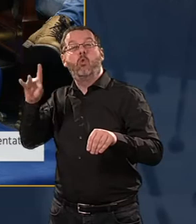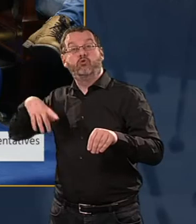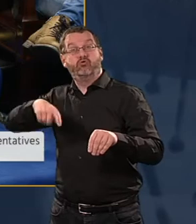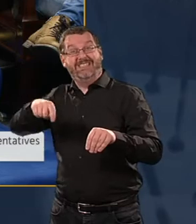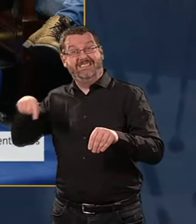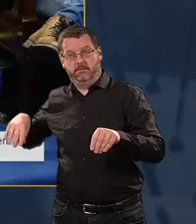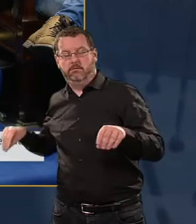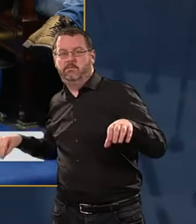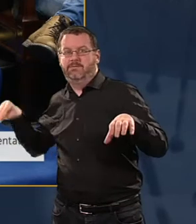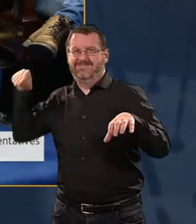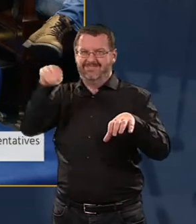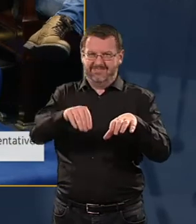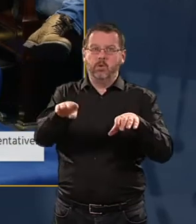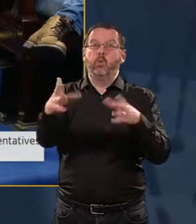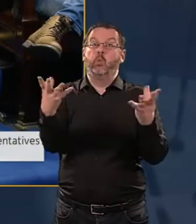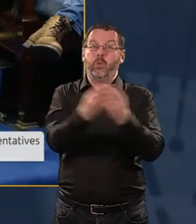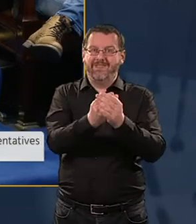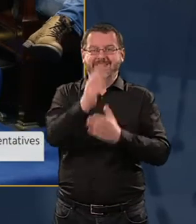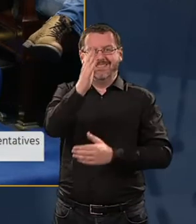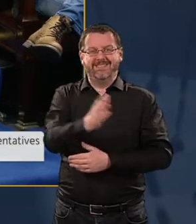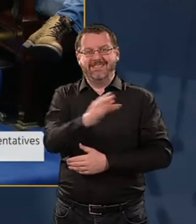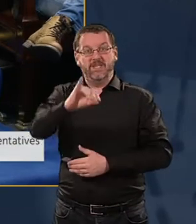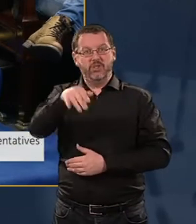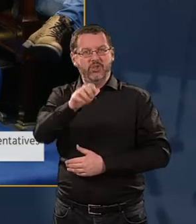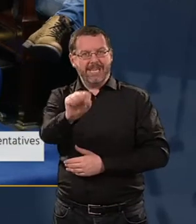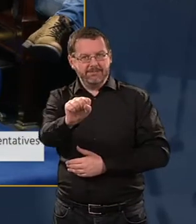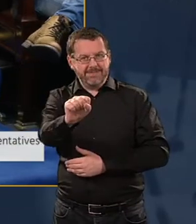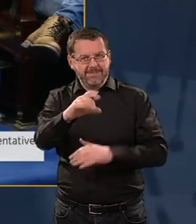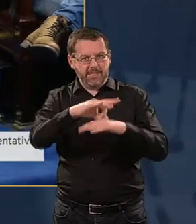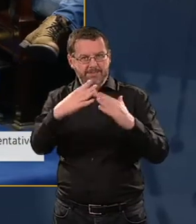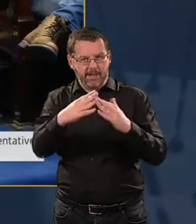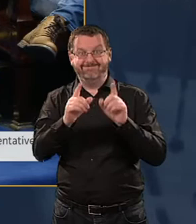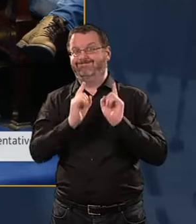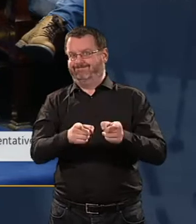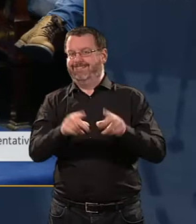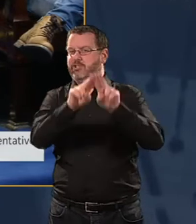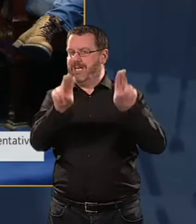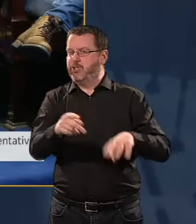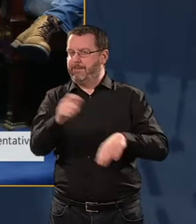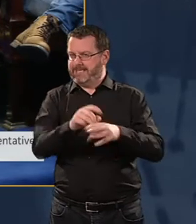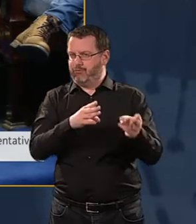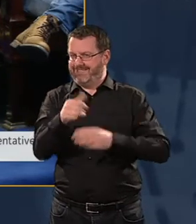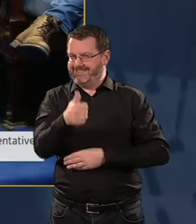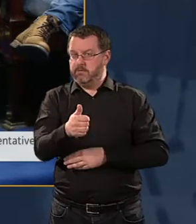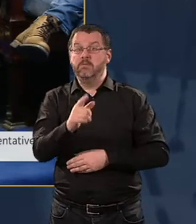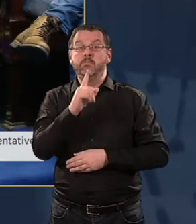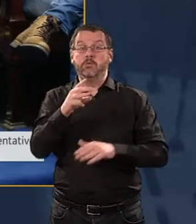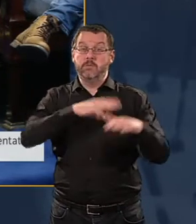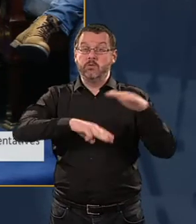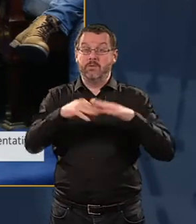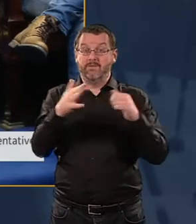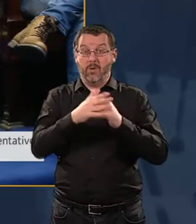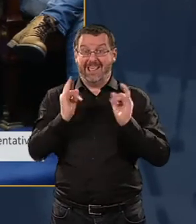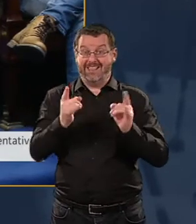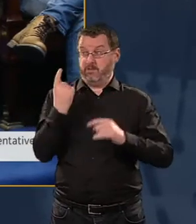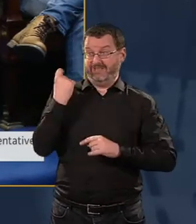-location with St James's would provide best international practice. The Minister for Health, however, has confirmed in recent